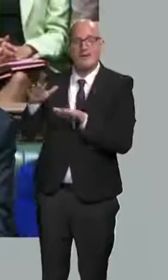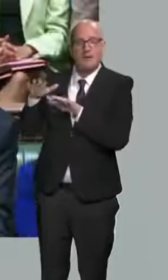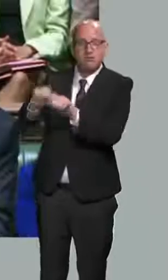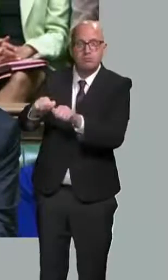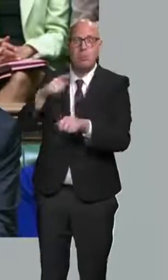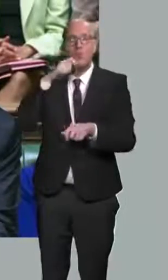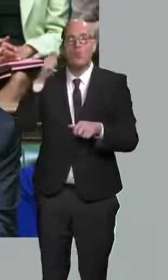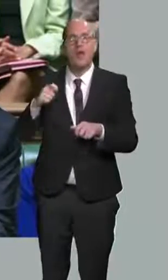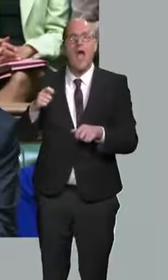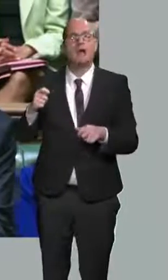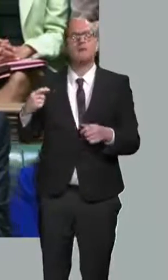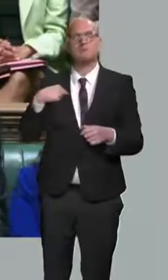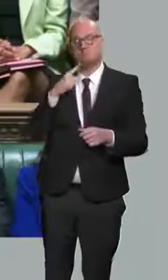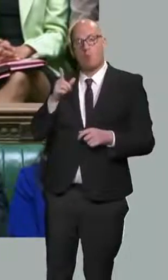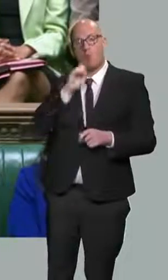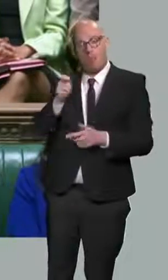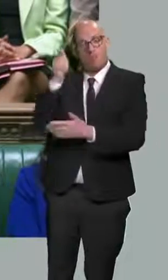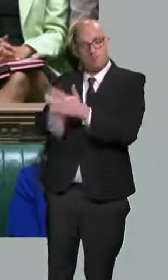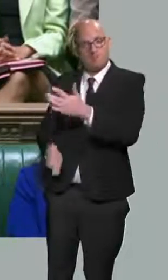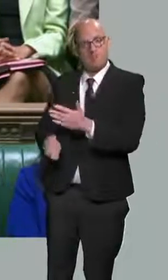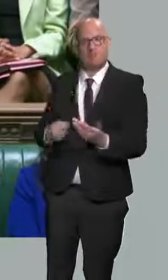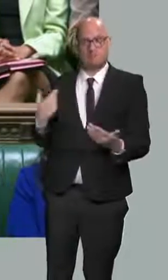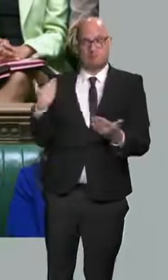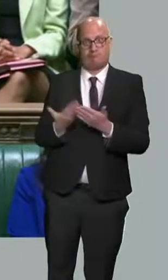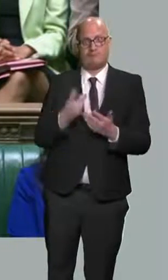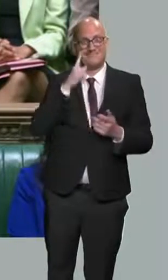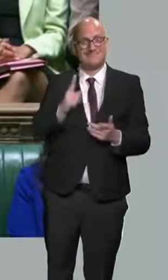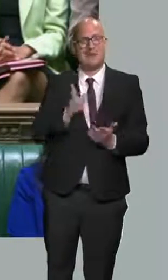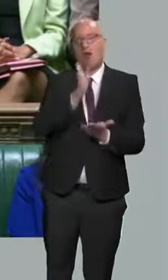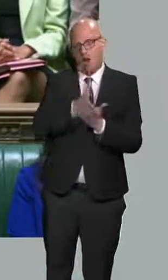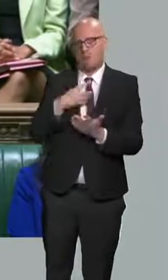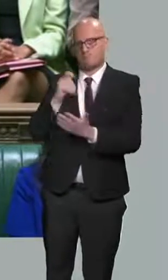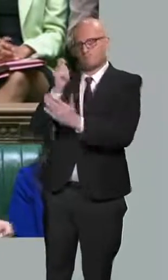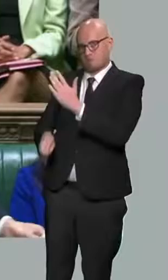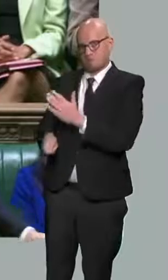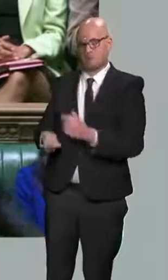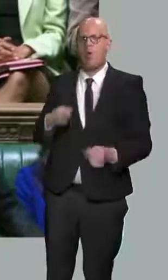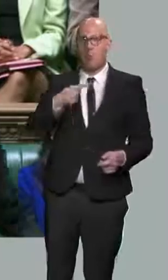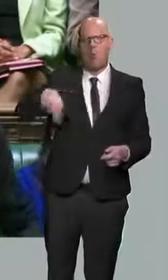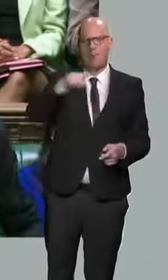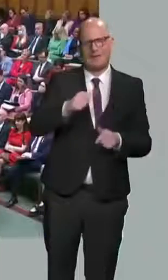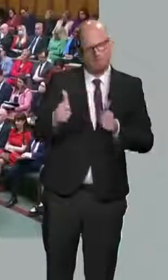I am proud to say, as the whole House will say, we stand with Ukraine.